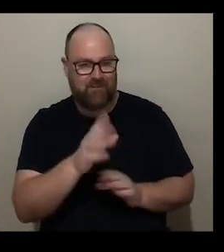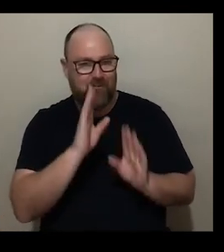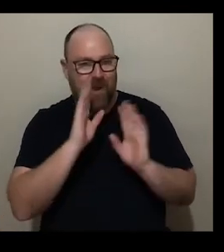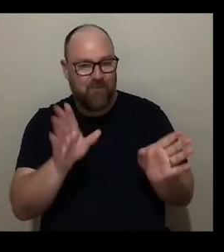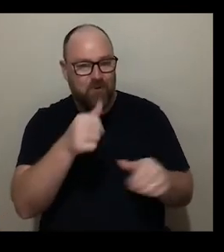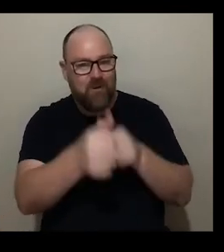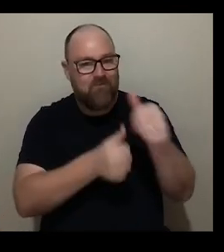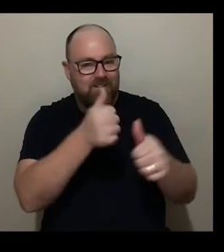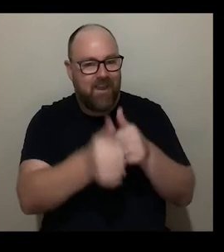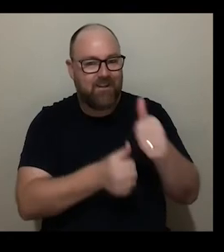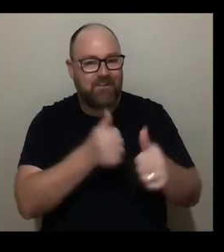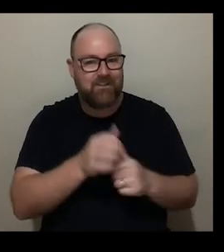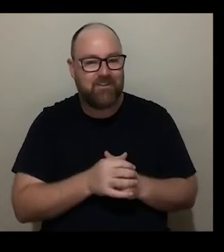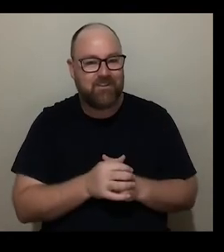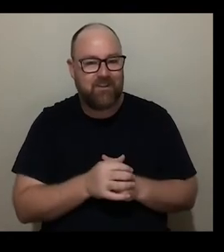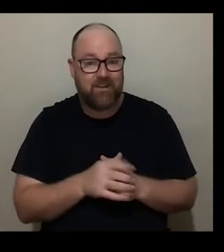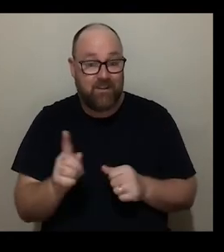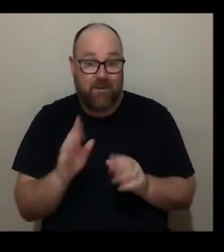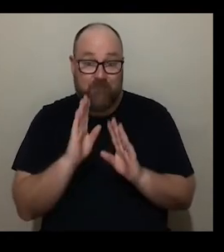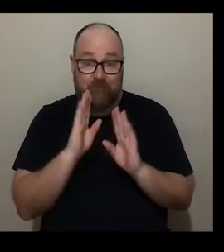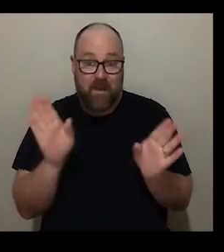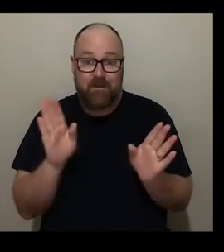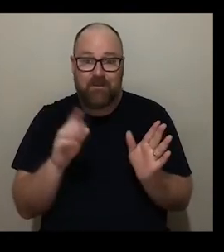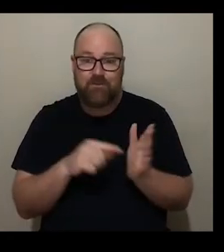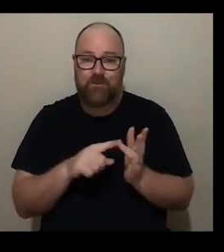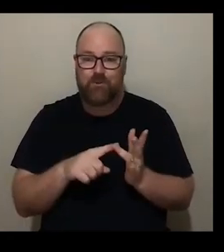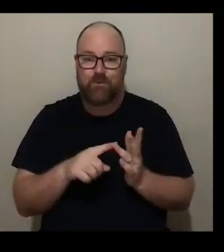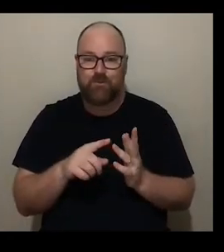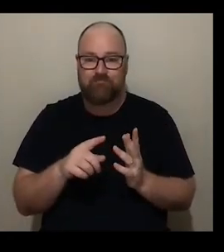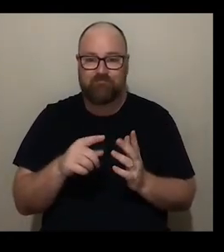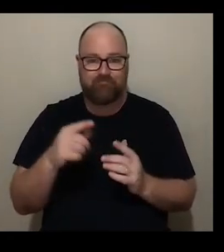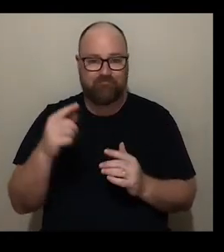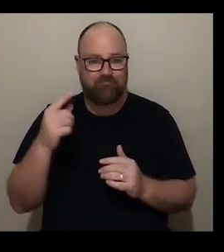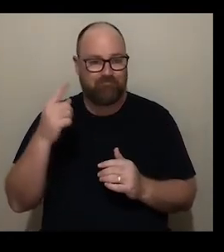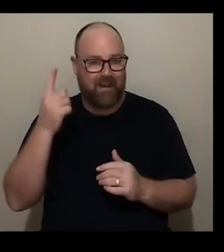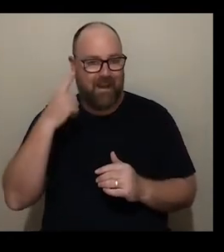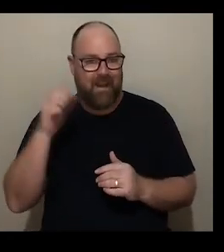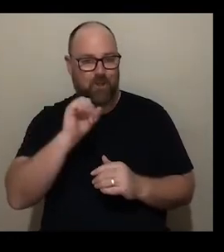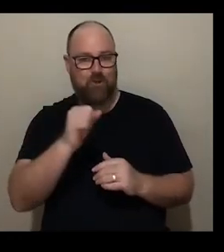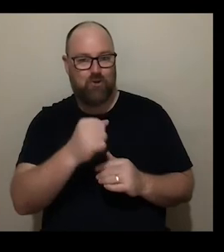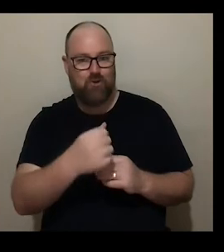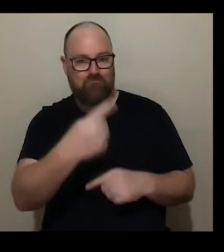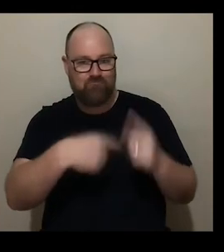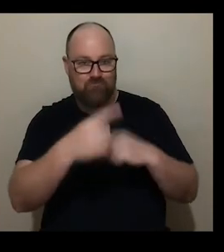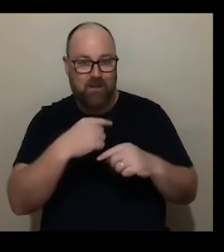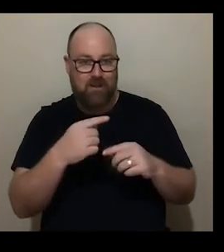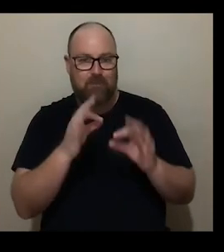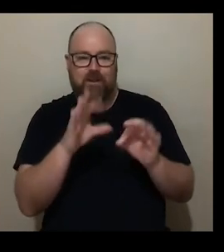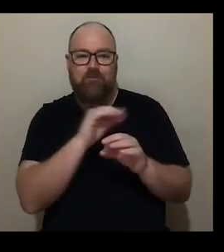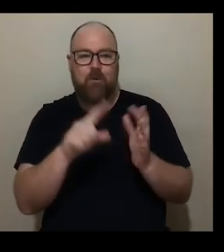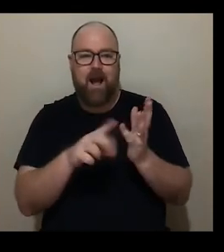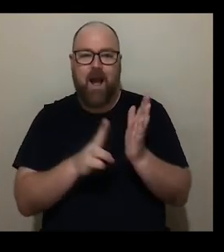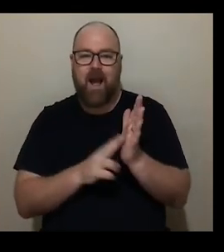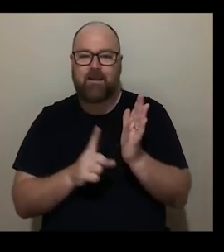congratulations and it's um so fabulous to hear hear the great outcomes um from limited unlimited and that